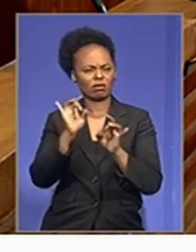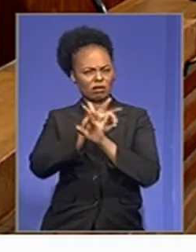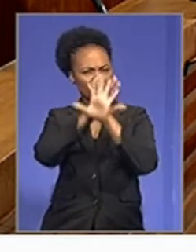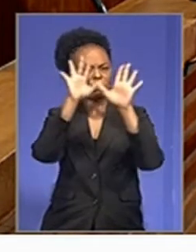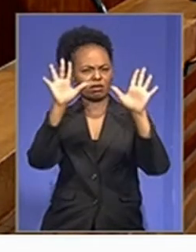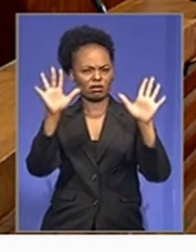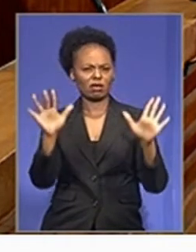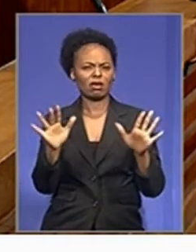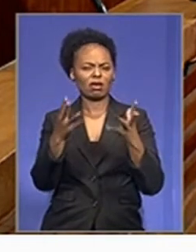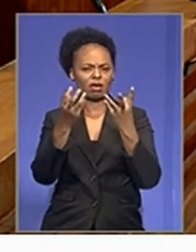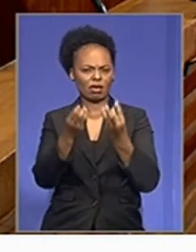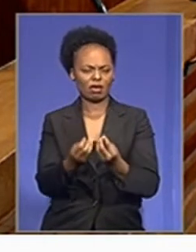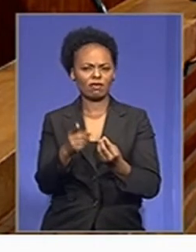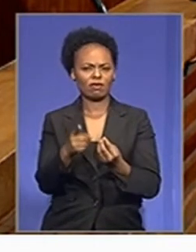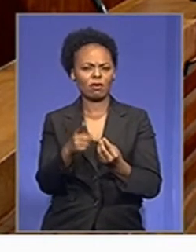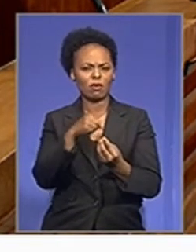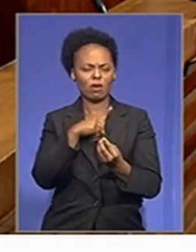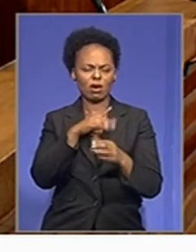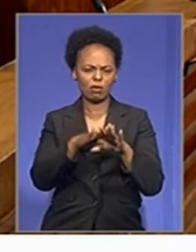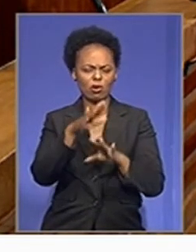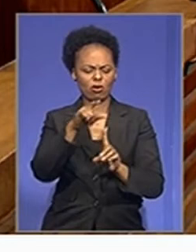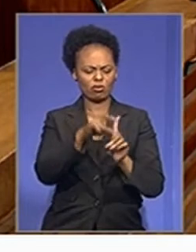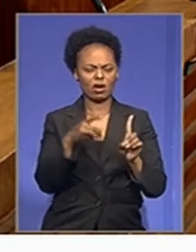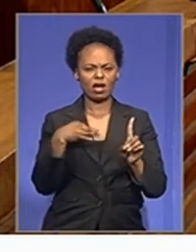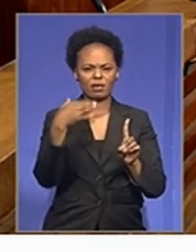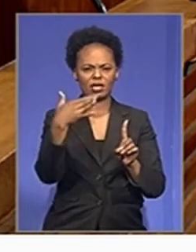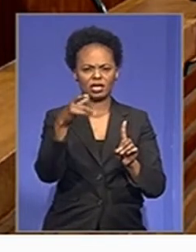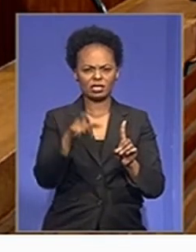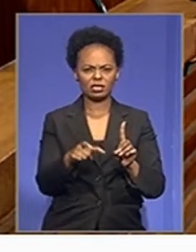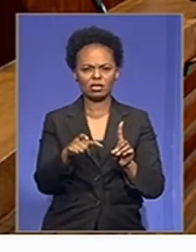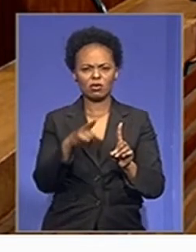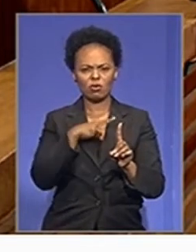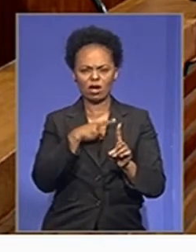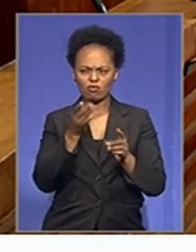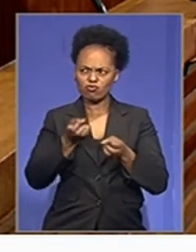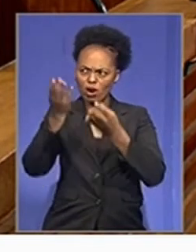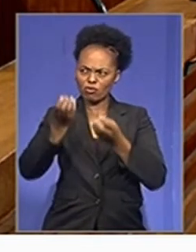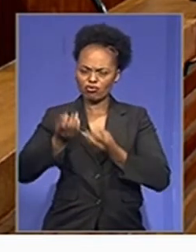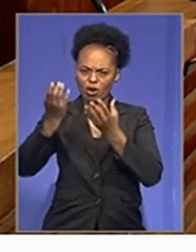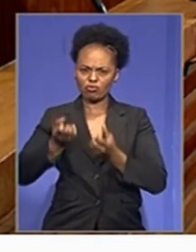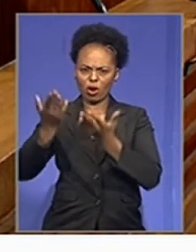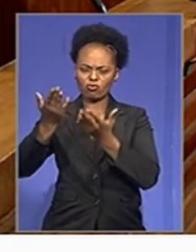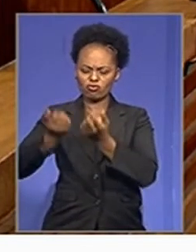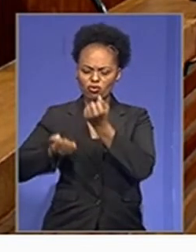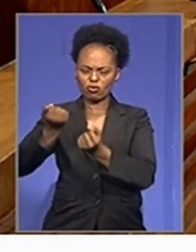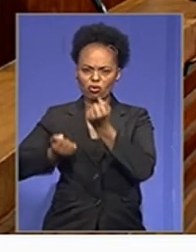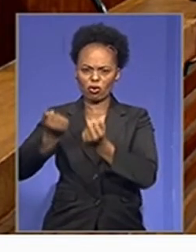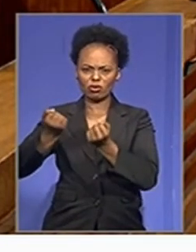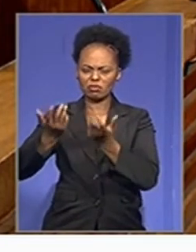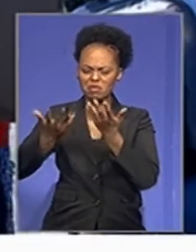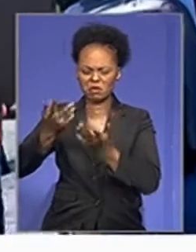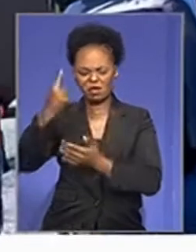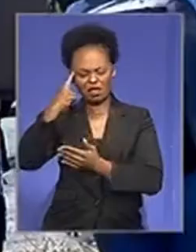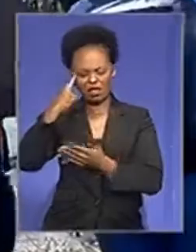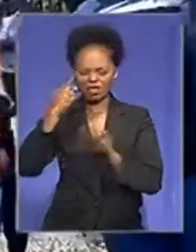much more should have been said by the applicant to convince the court of the exceptional circumstances.